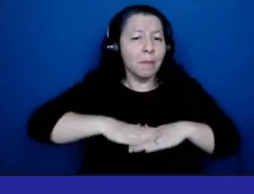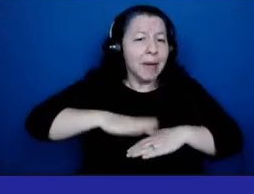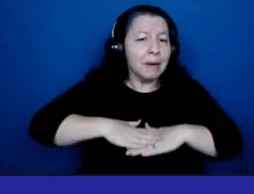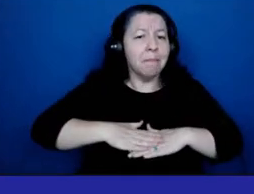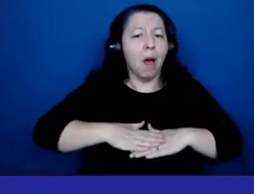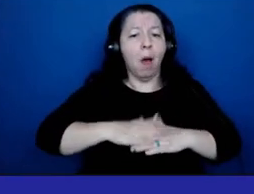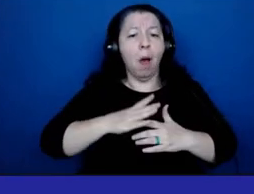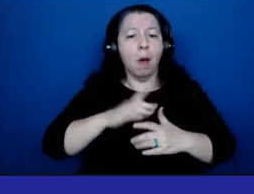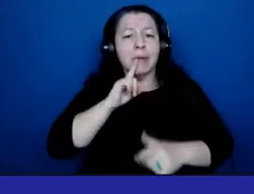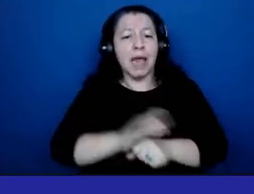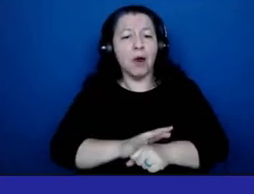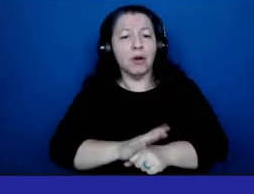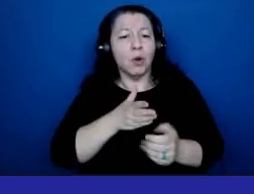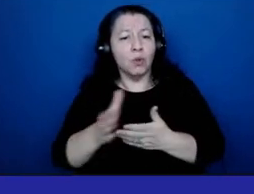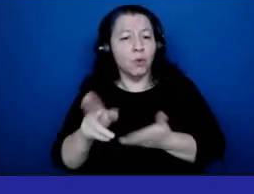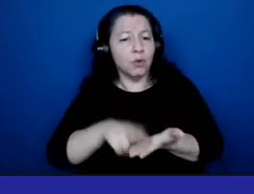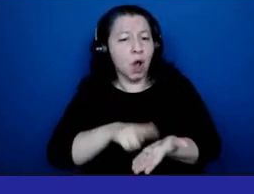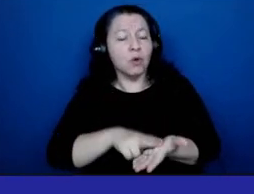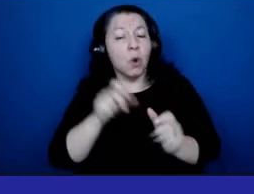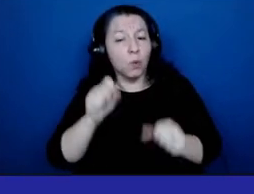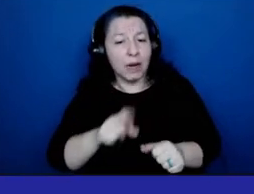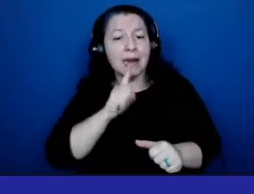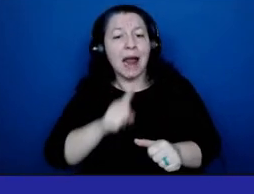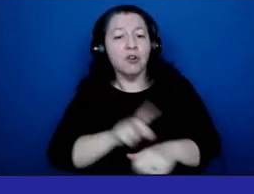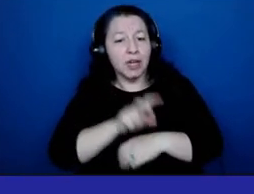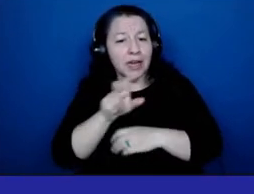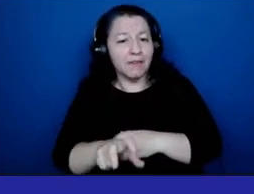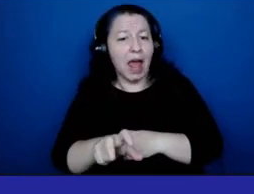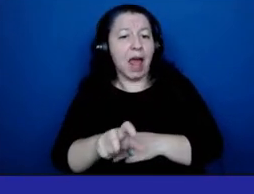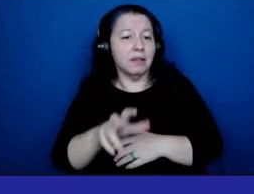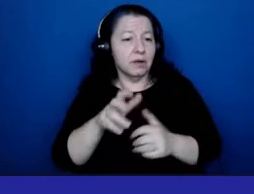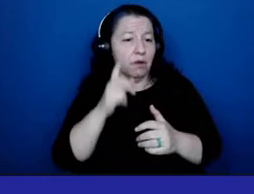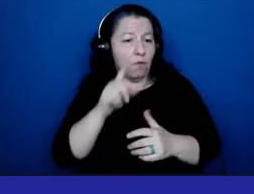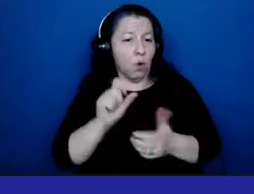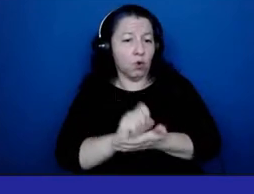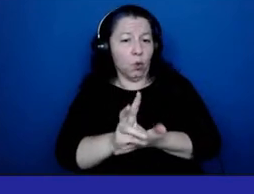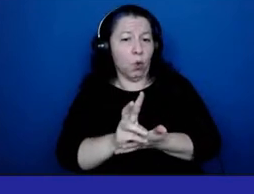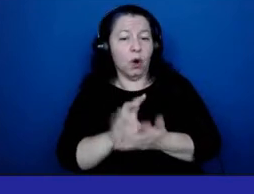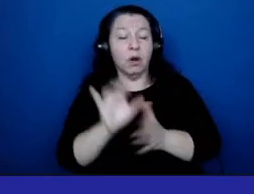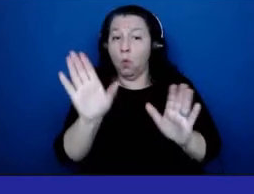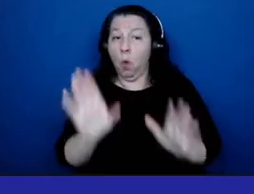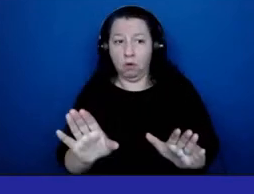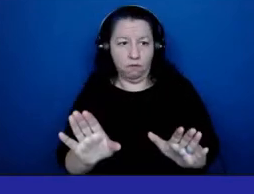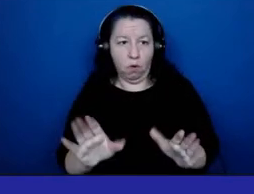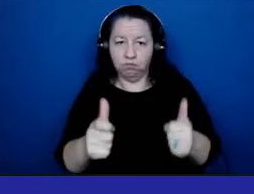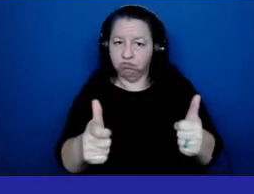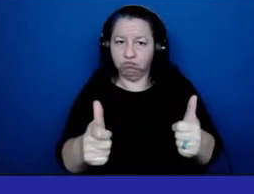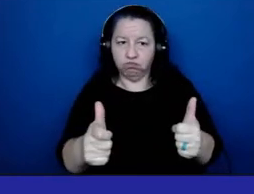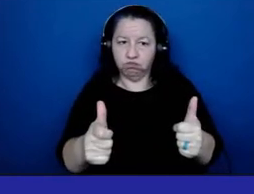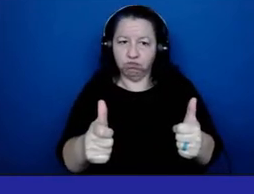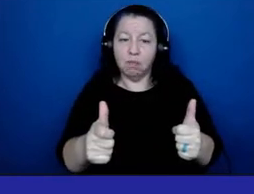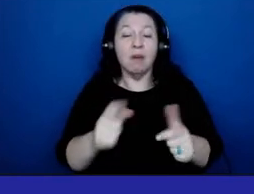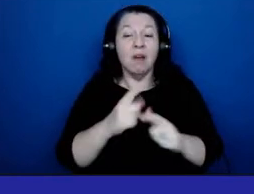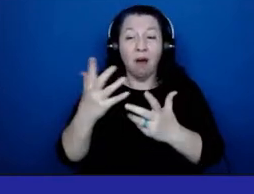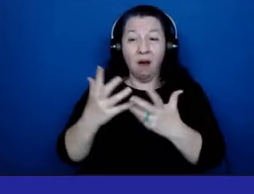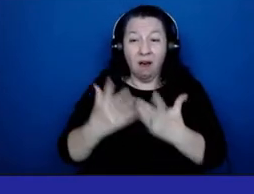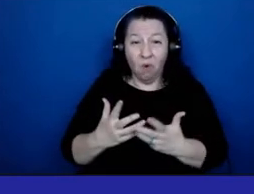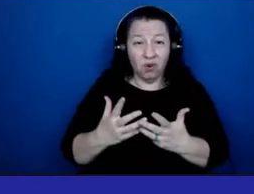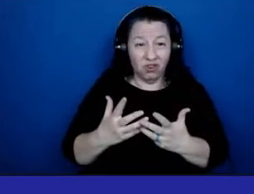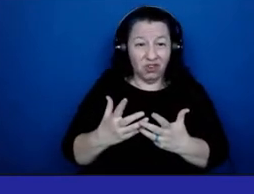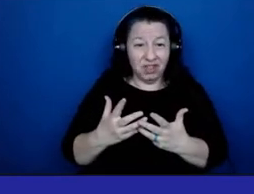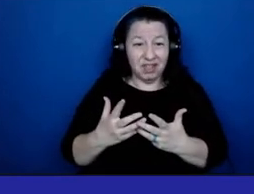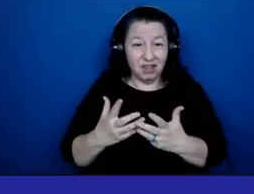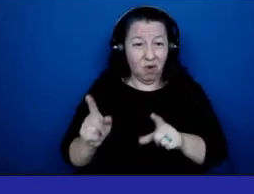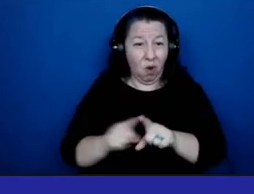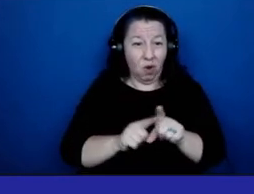guaranteed by the contract. We can actually invest in social work. And that was wonderful. And it was unfortunately kind of